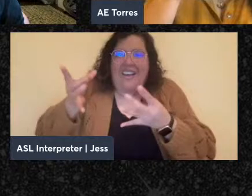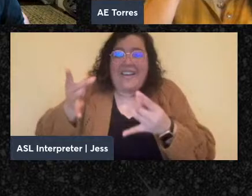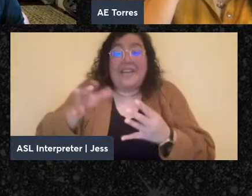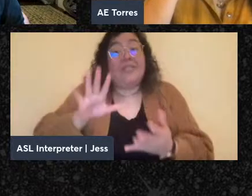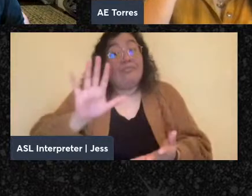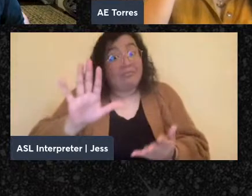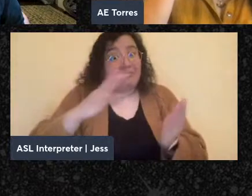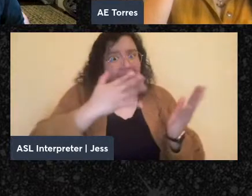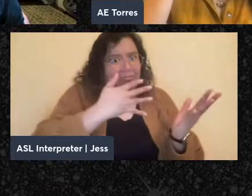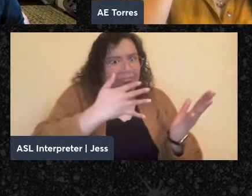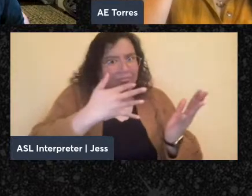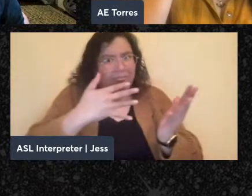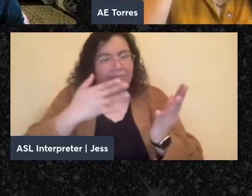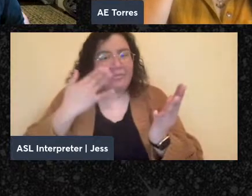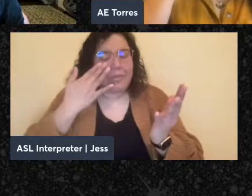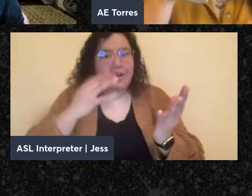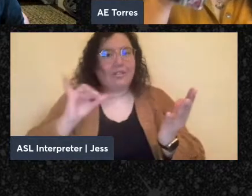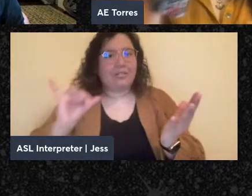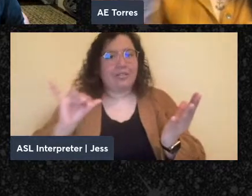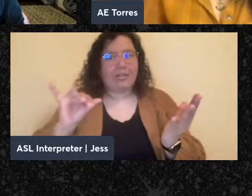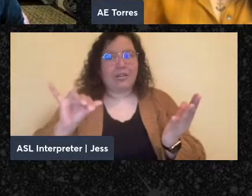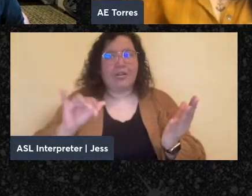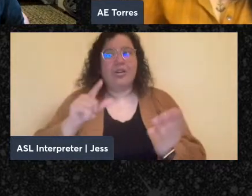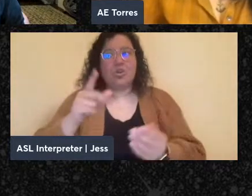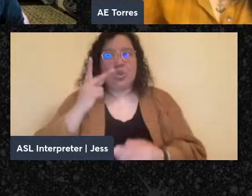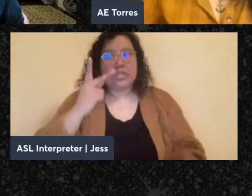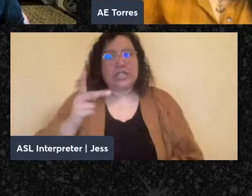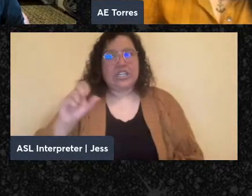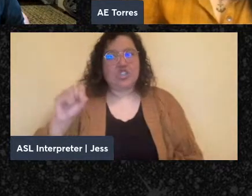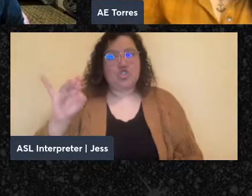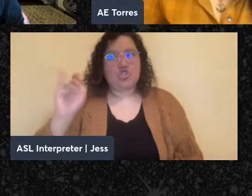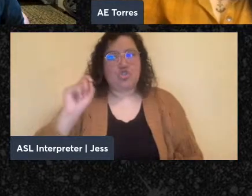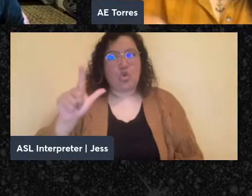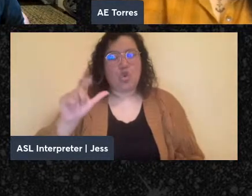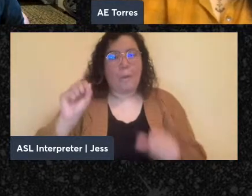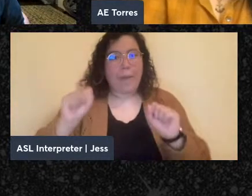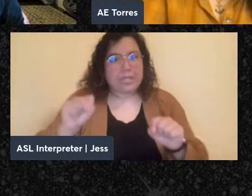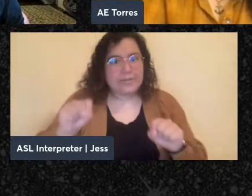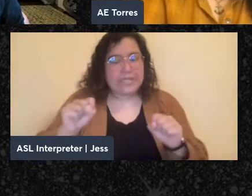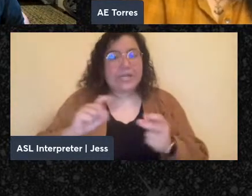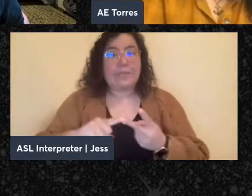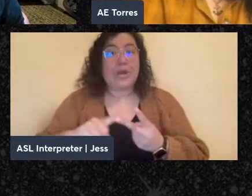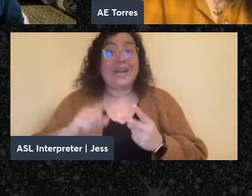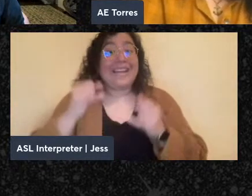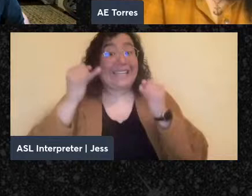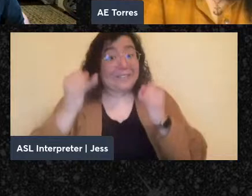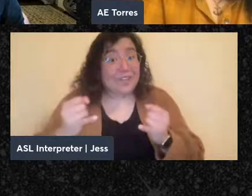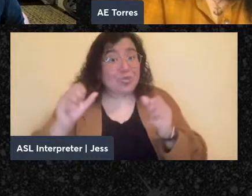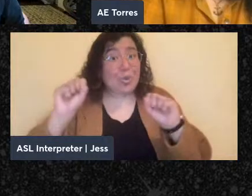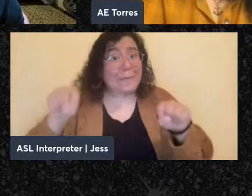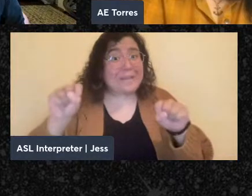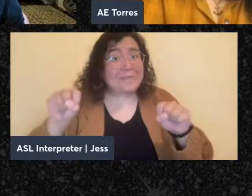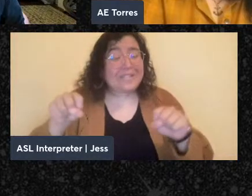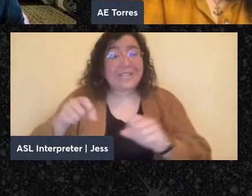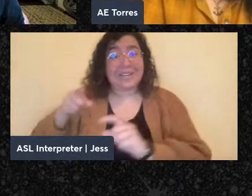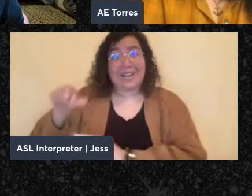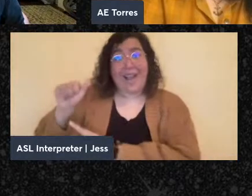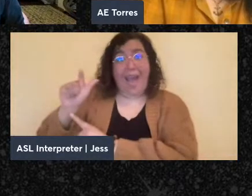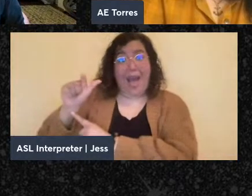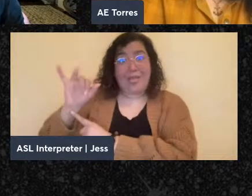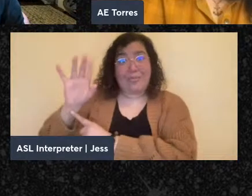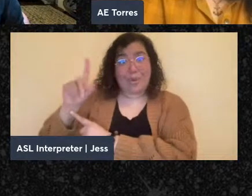these kinds of histories is not just the sense of social possibility, but the sense of individual possibility that someone like Albert Parsons could go from